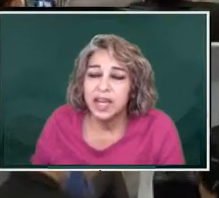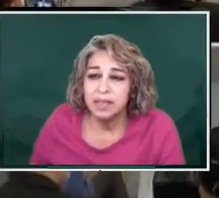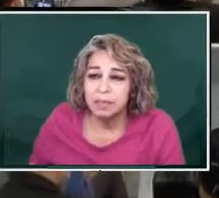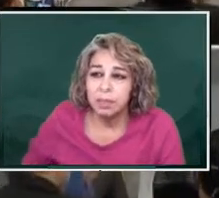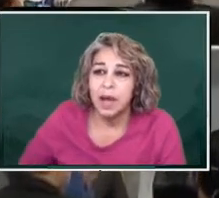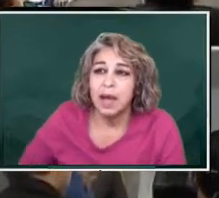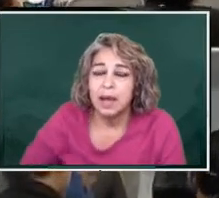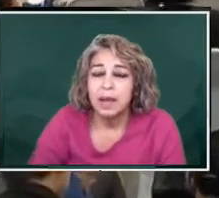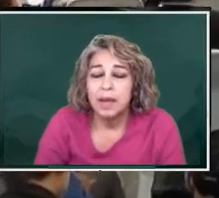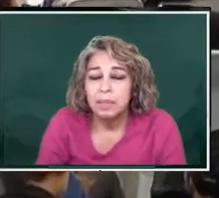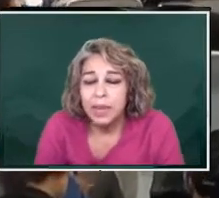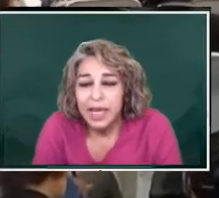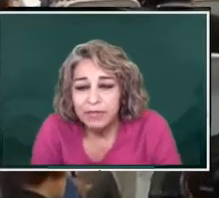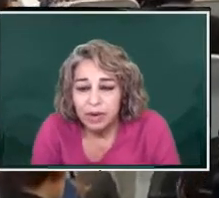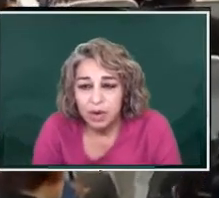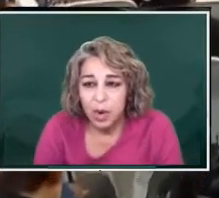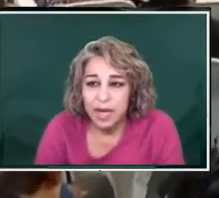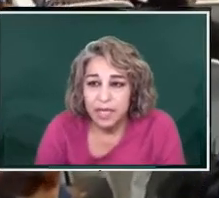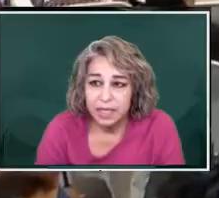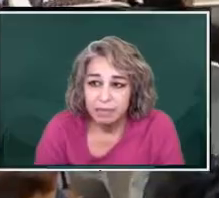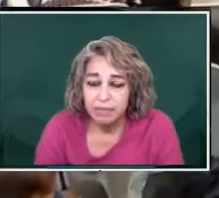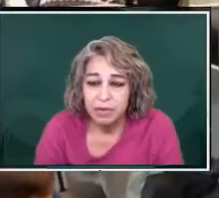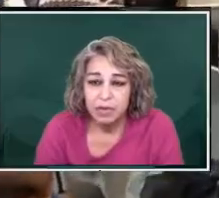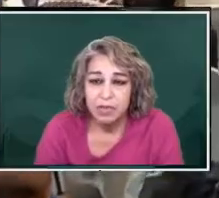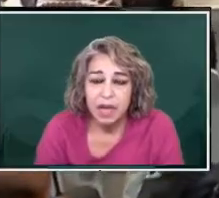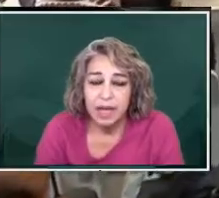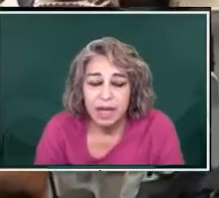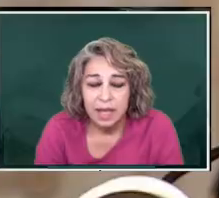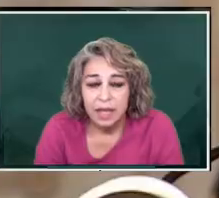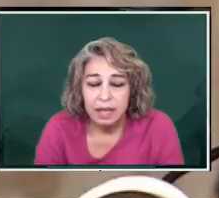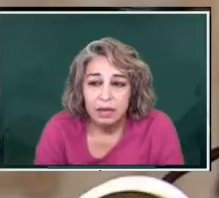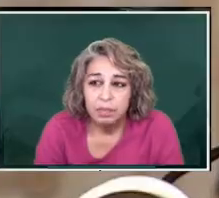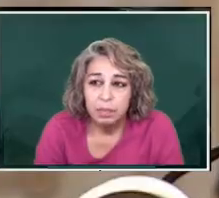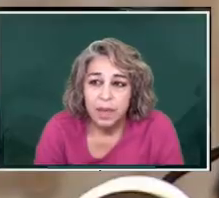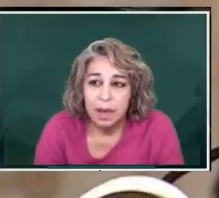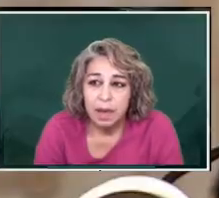initiated the, uh, plan for credit for, uh,